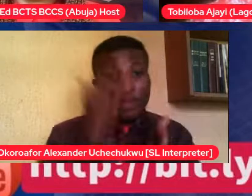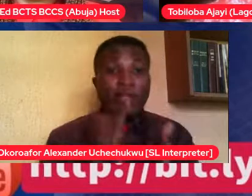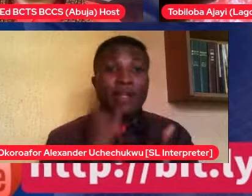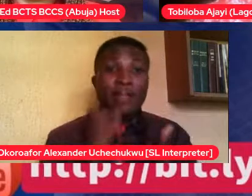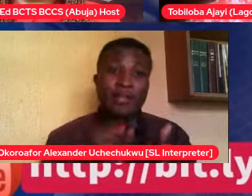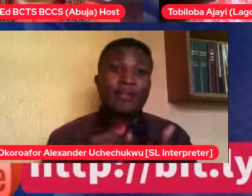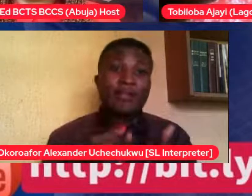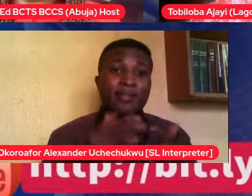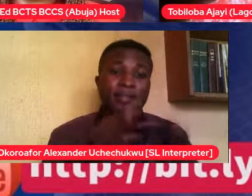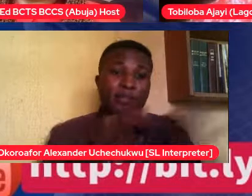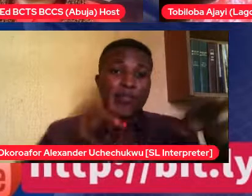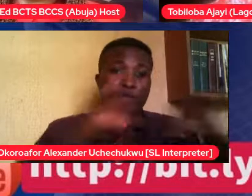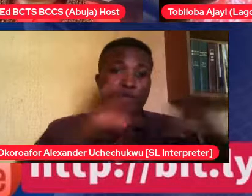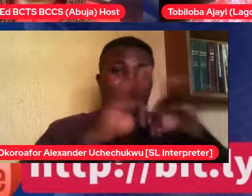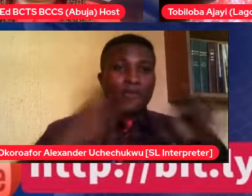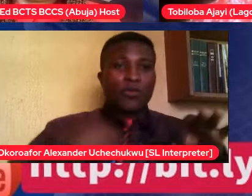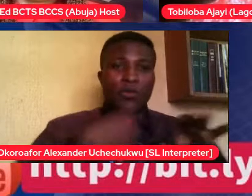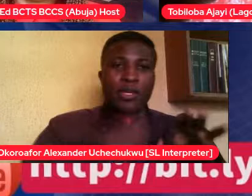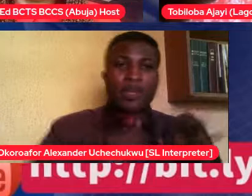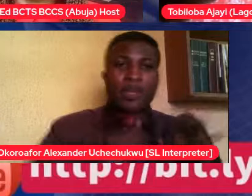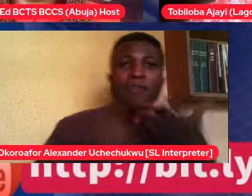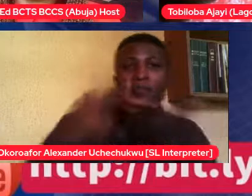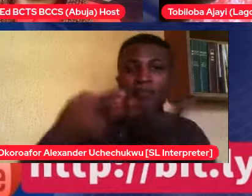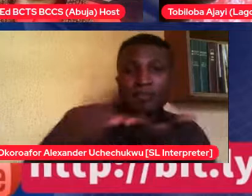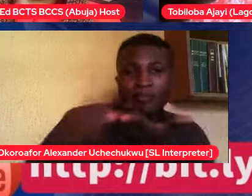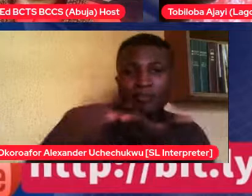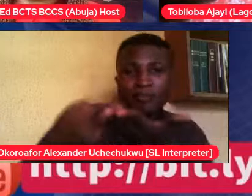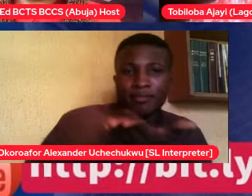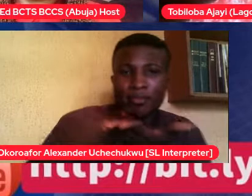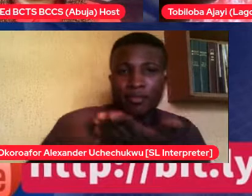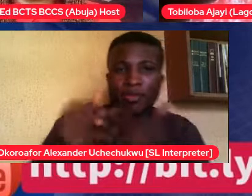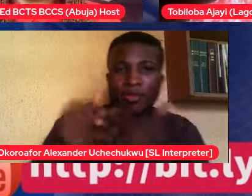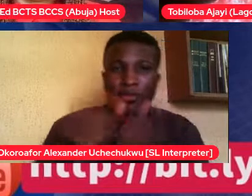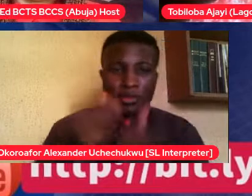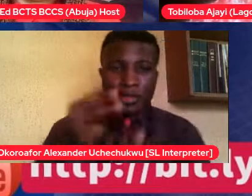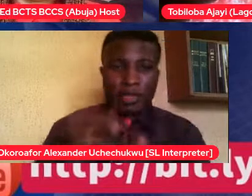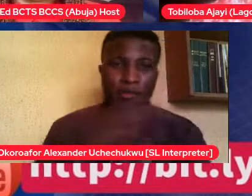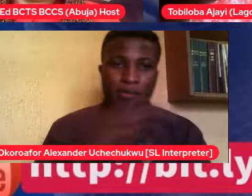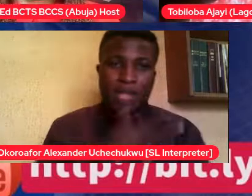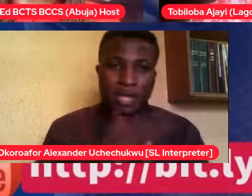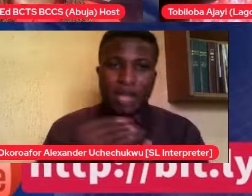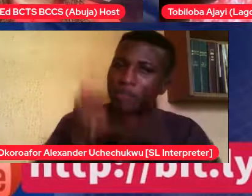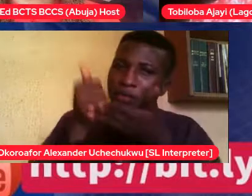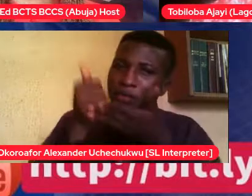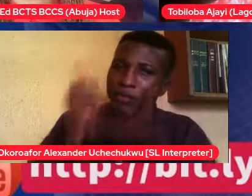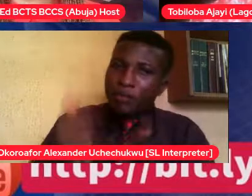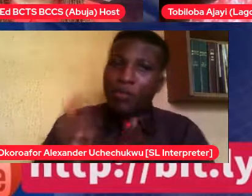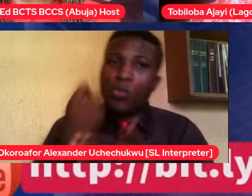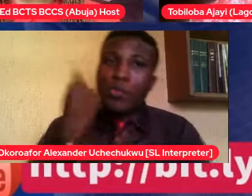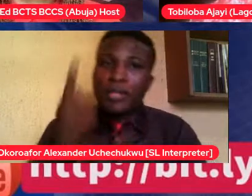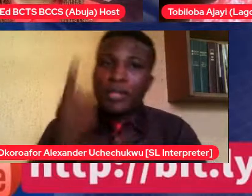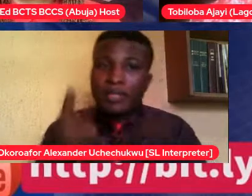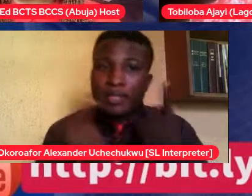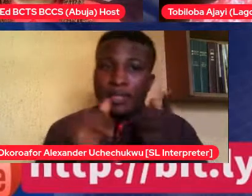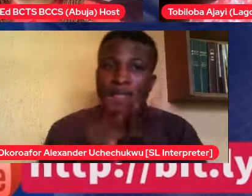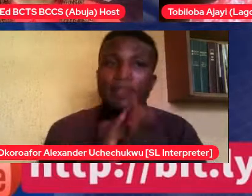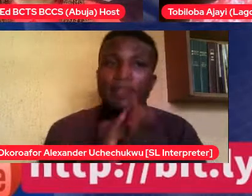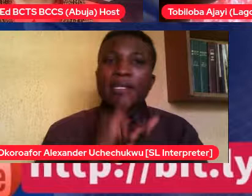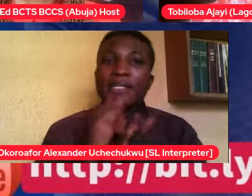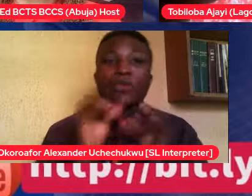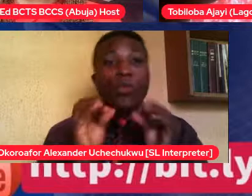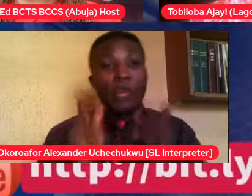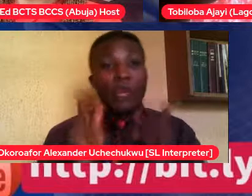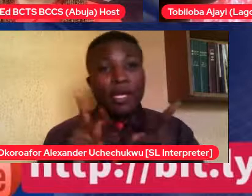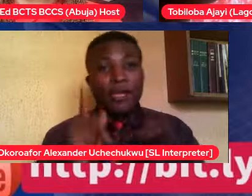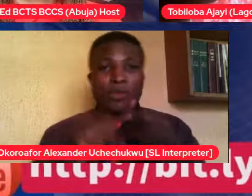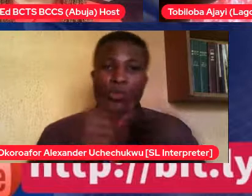these conversations and direct them and telling them that it's okay to have these emotions. It's how you handle it. It's okay